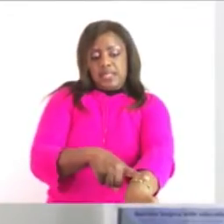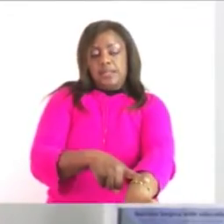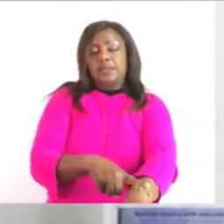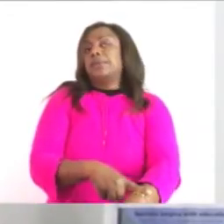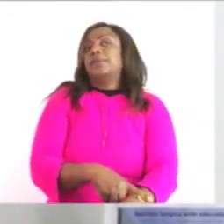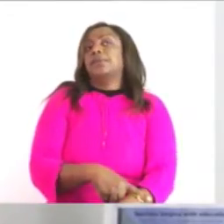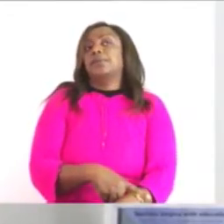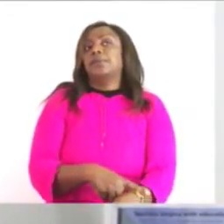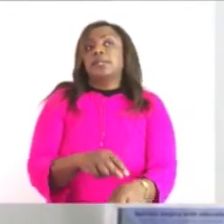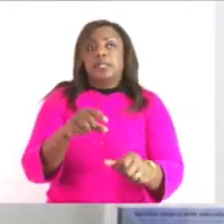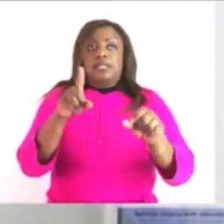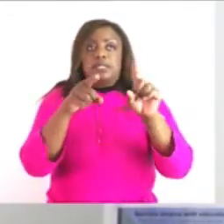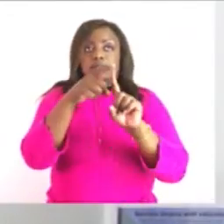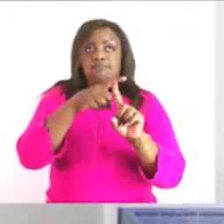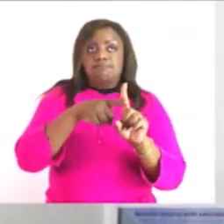and also temperature